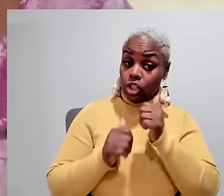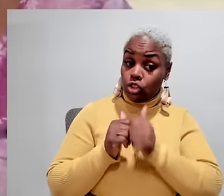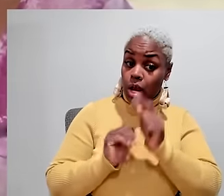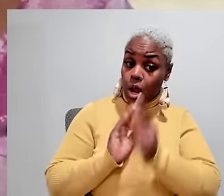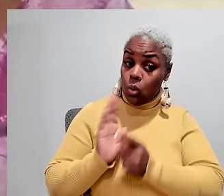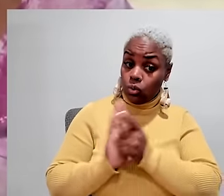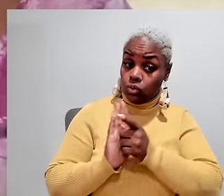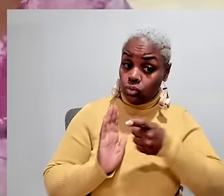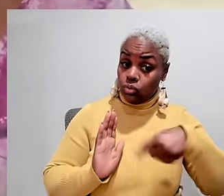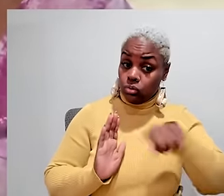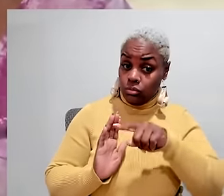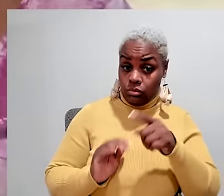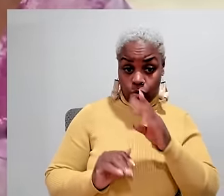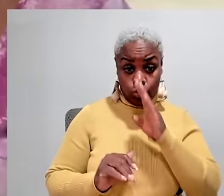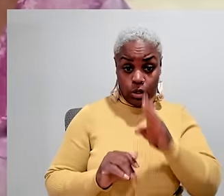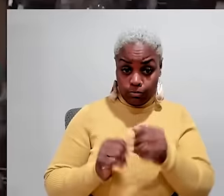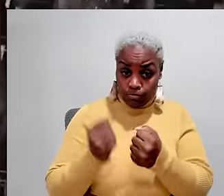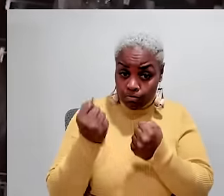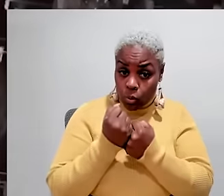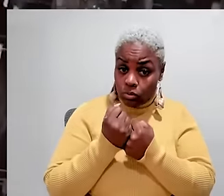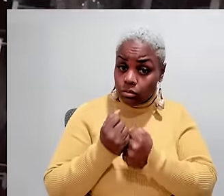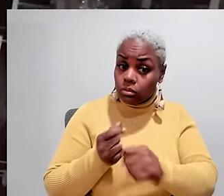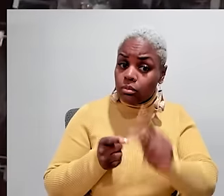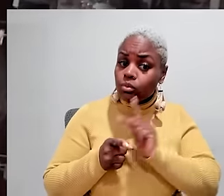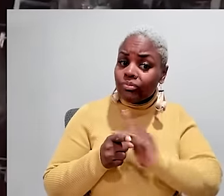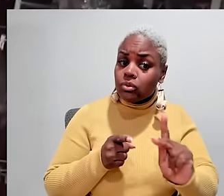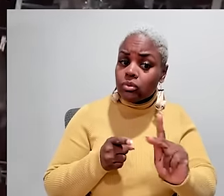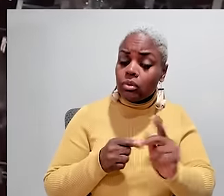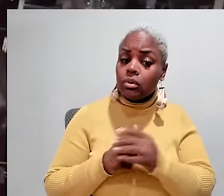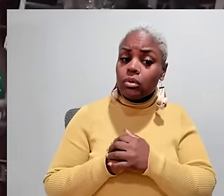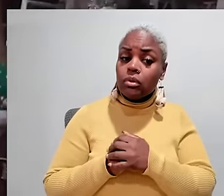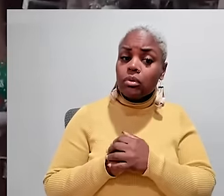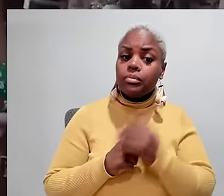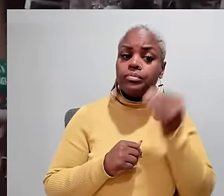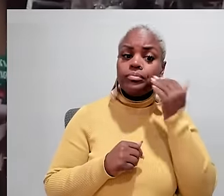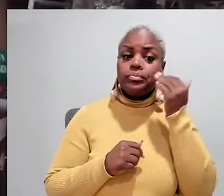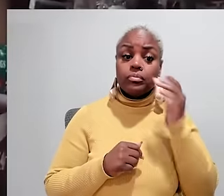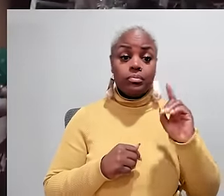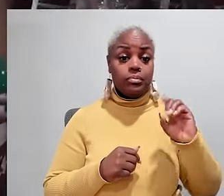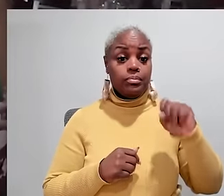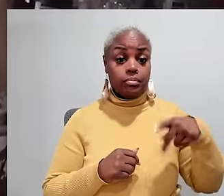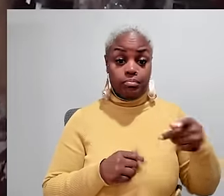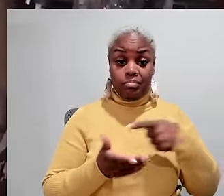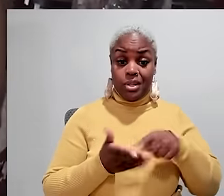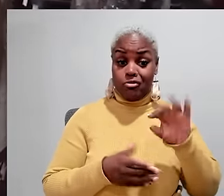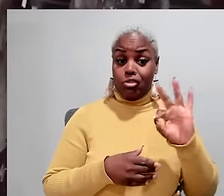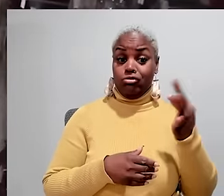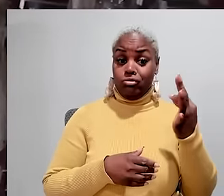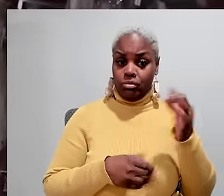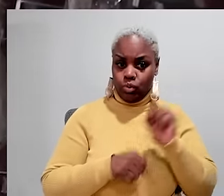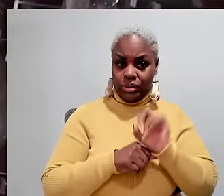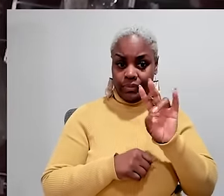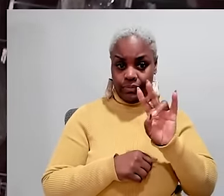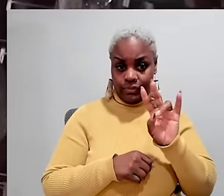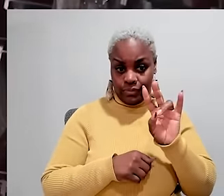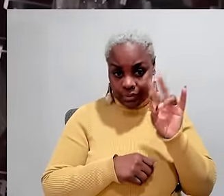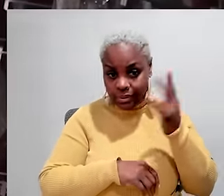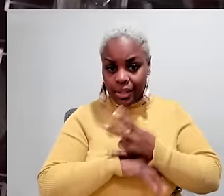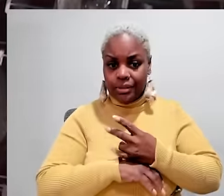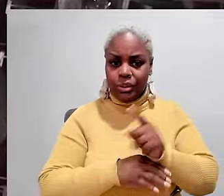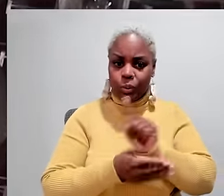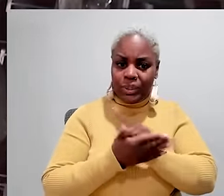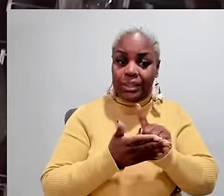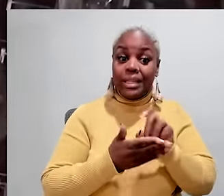out and be around people but for each hour China is with him as a direct support professional